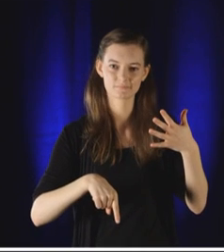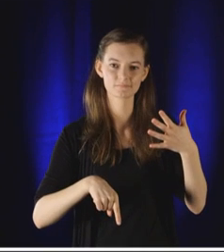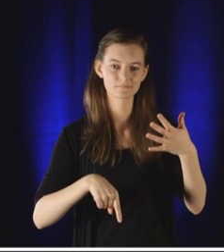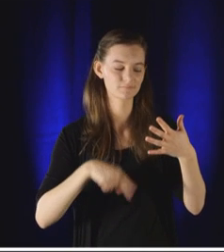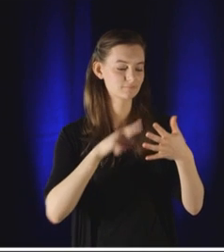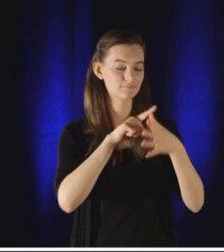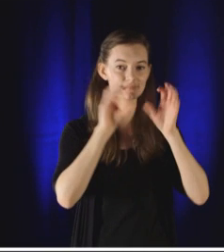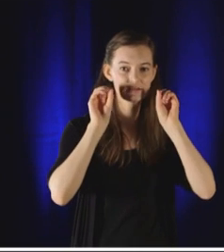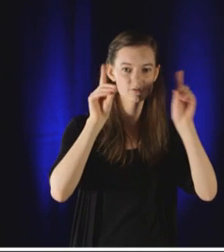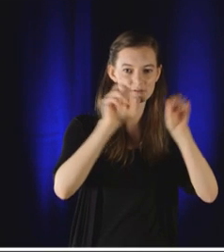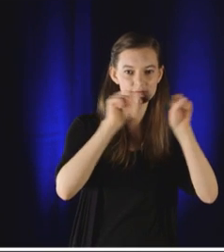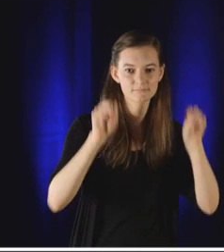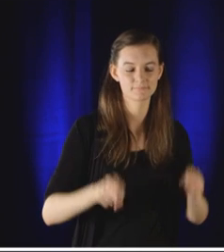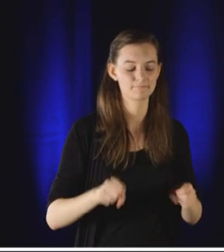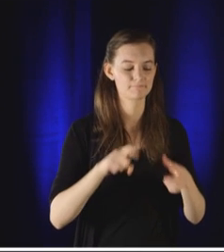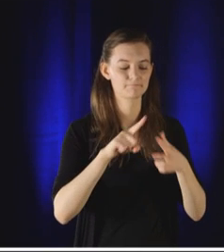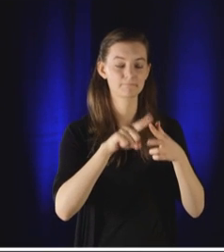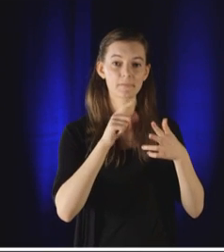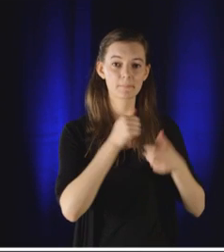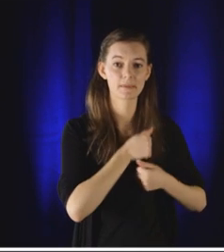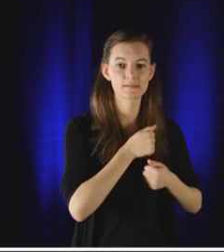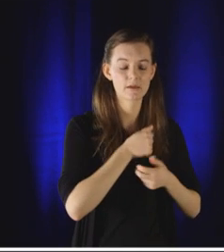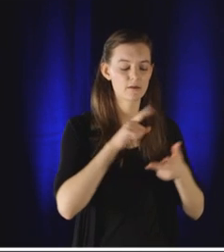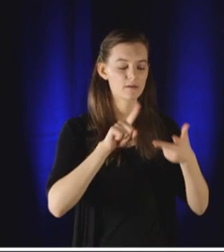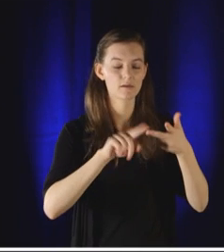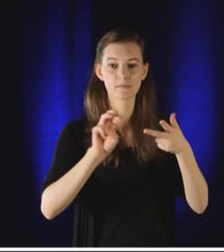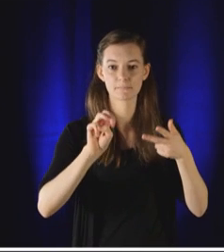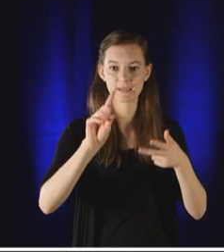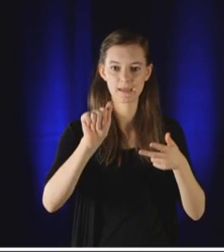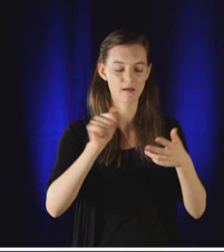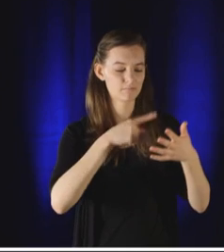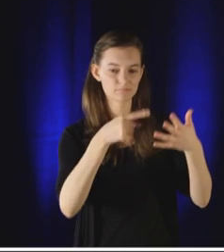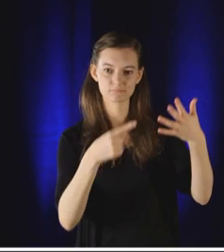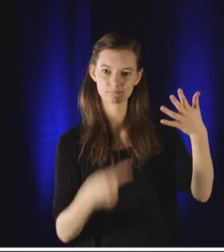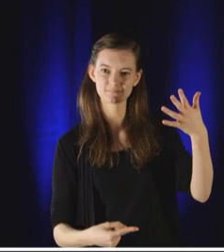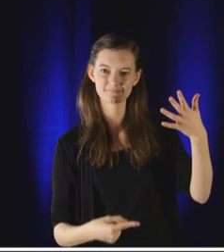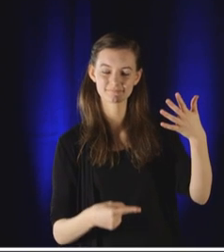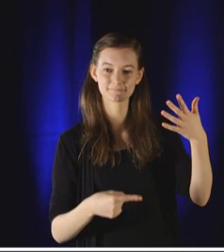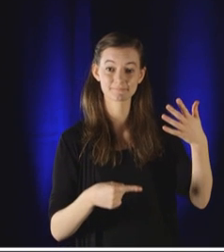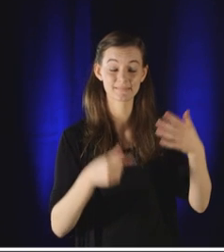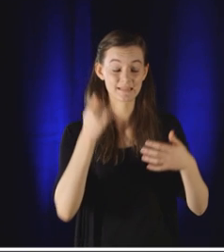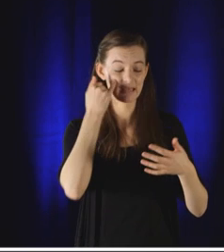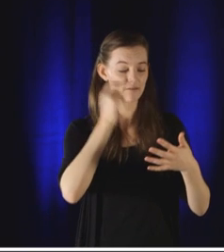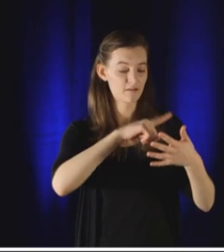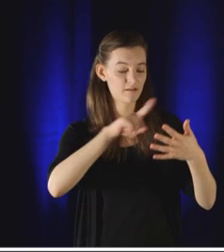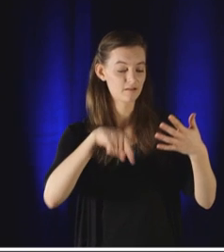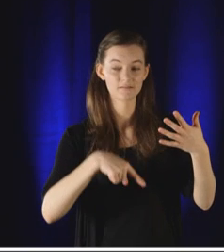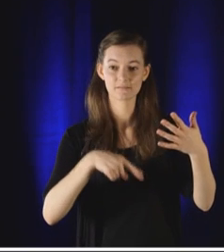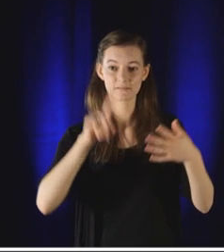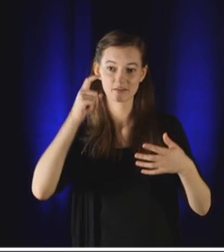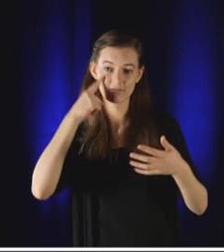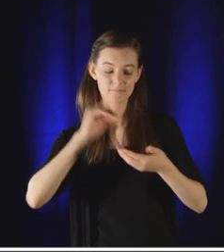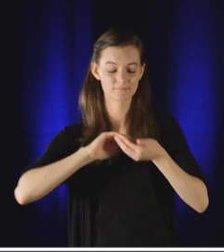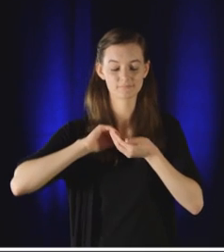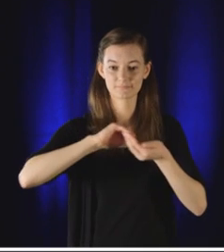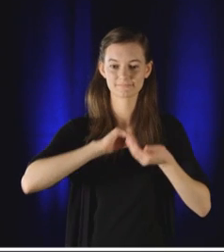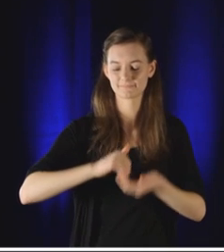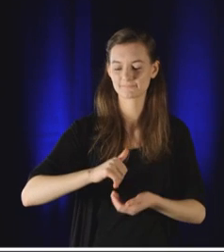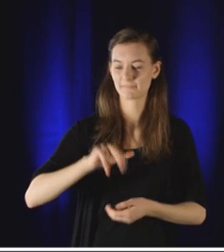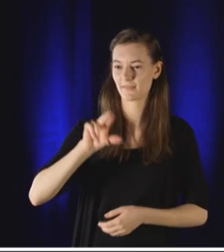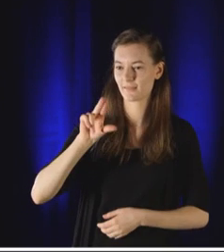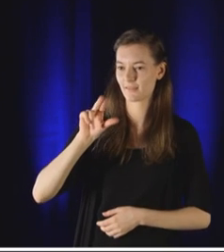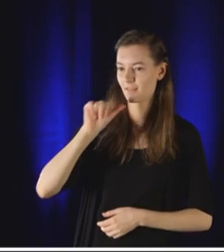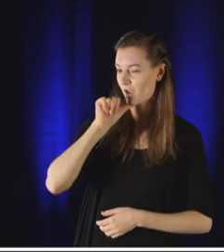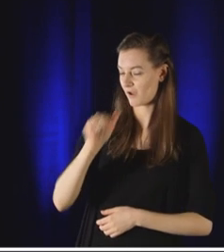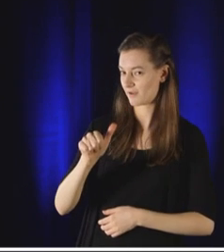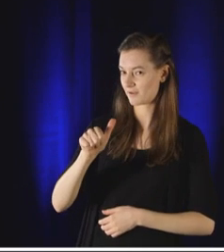society to hold it up, like the education system, the armed forces, the media. If people in one or more of